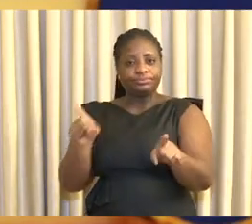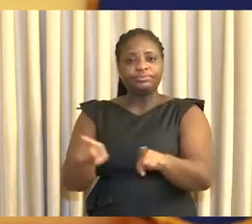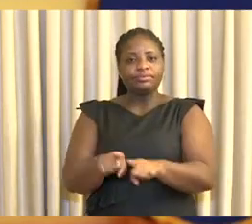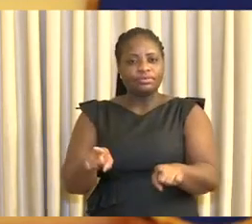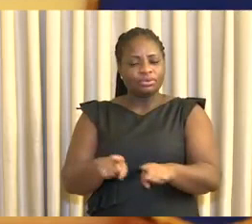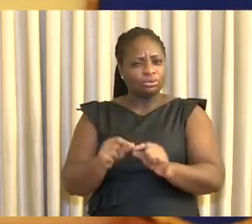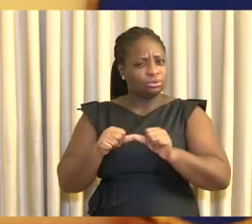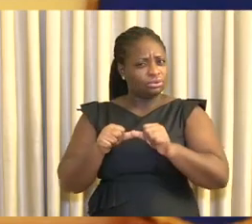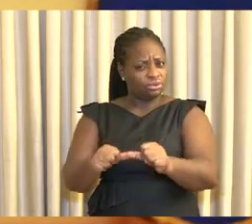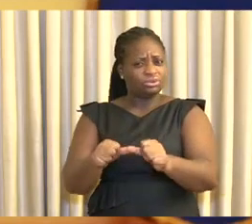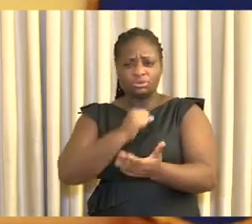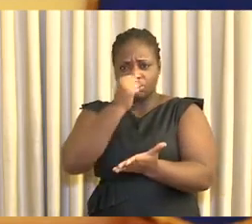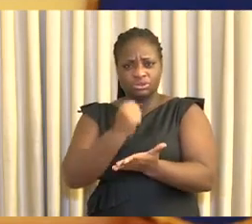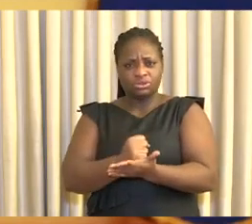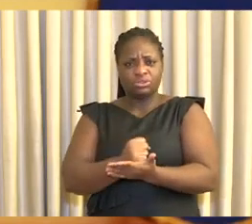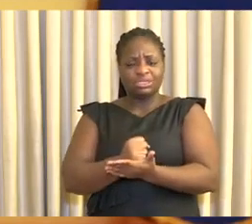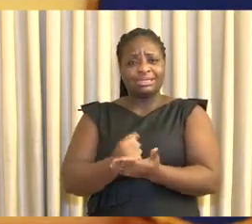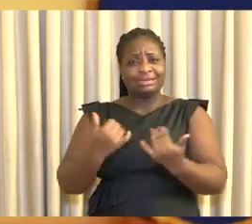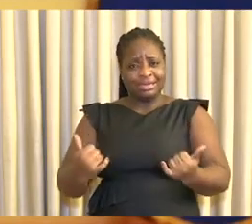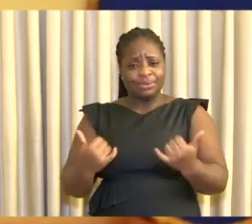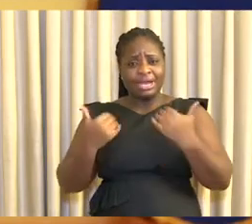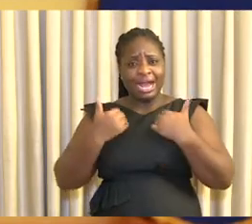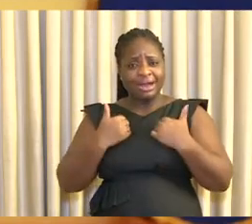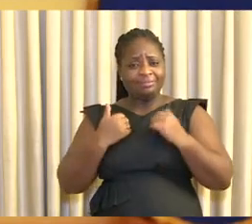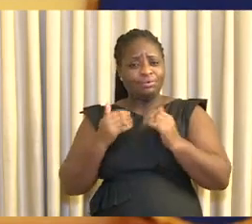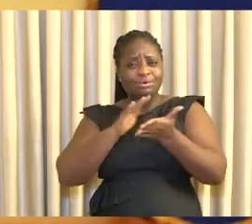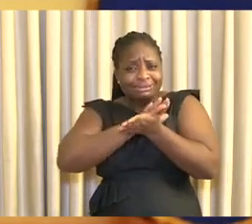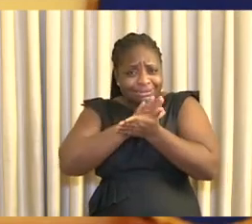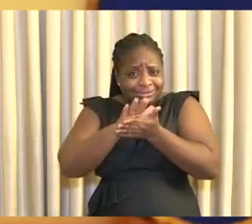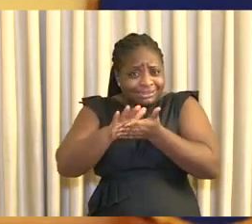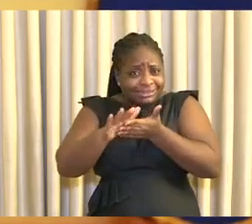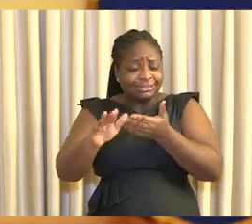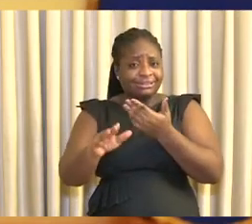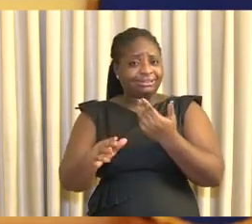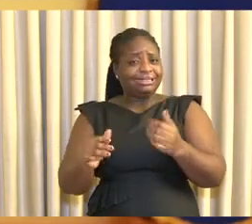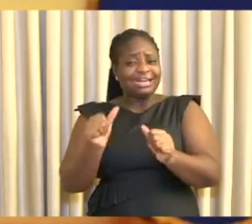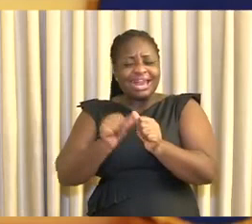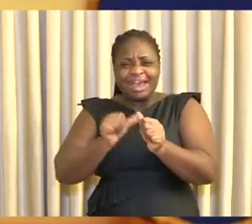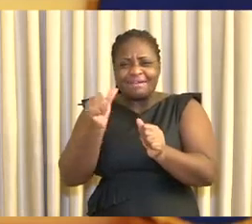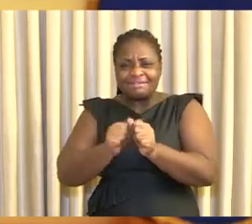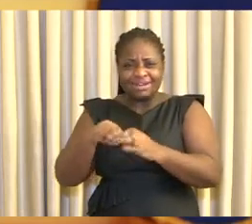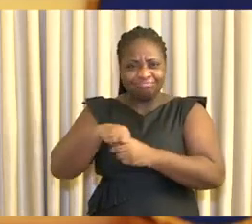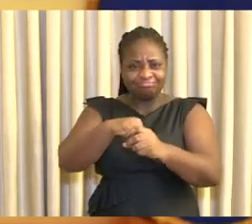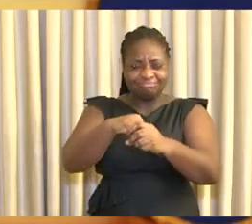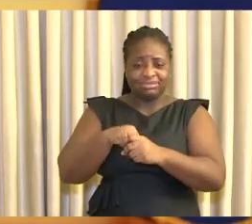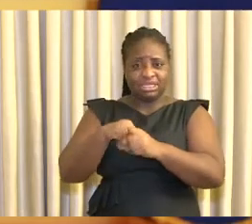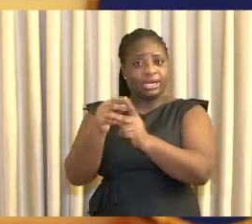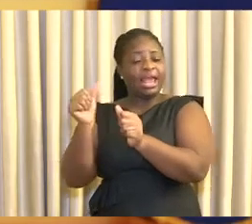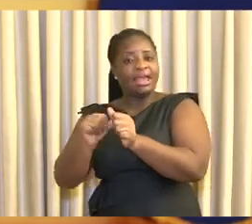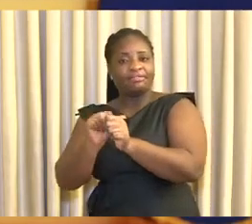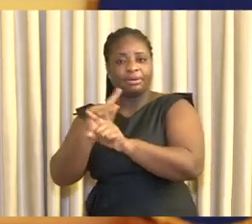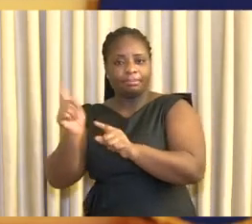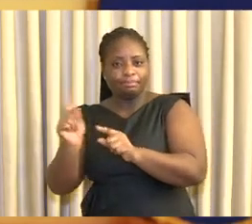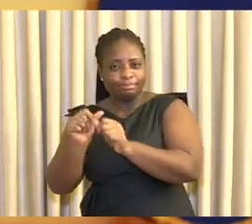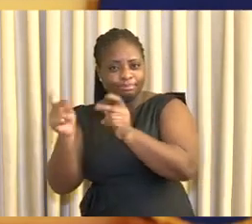continue to ensure the maintenance of enhanced hygienic conditions in all vehicles and terminals by providing,